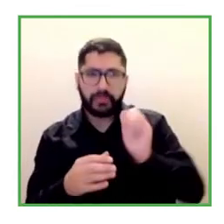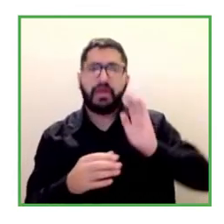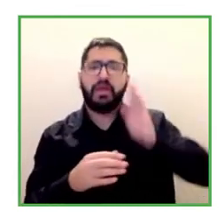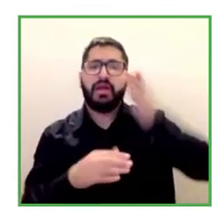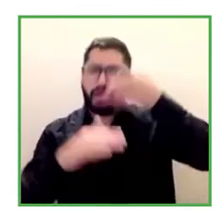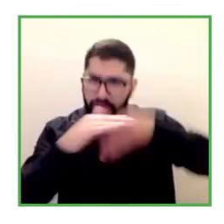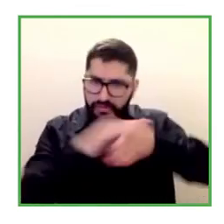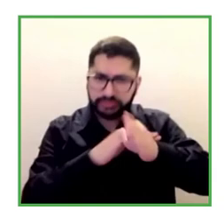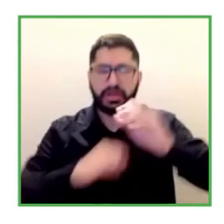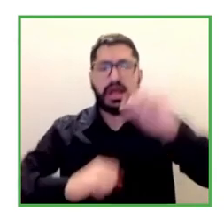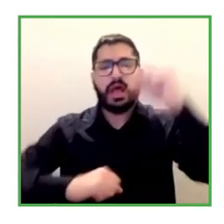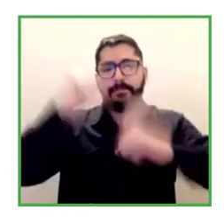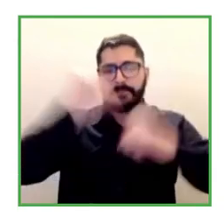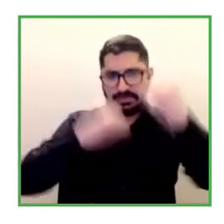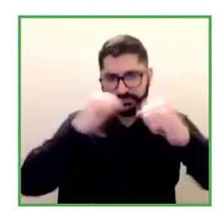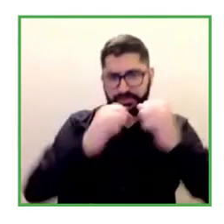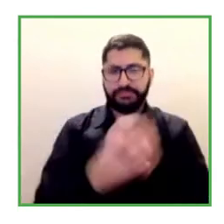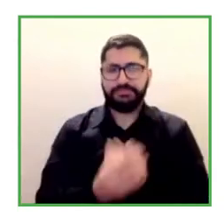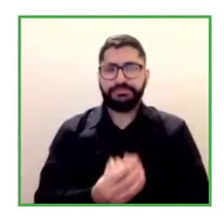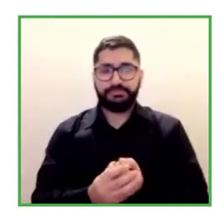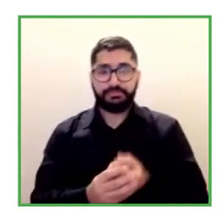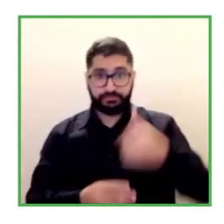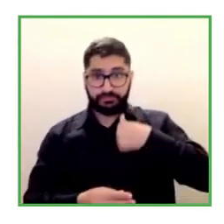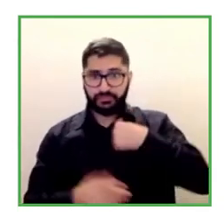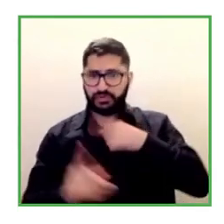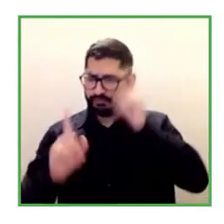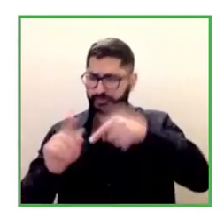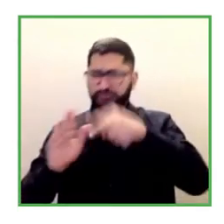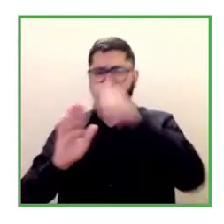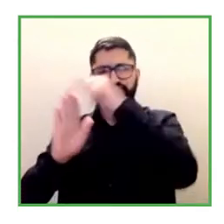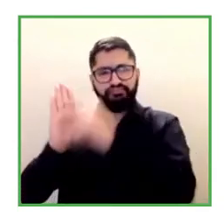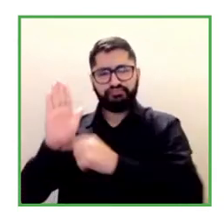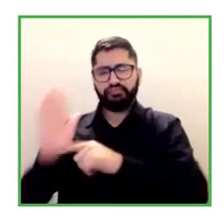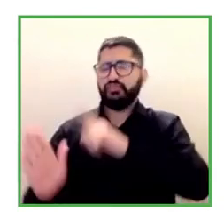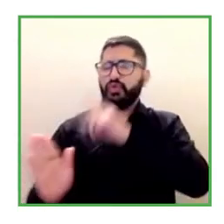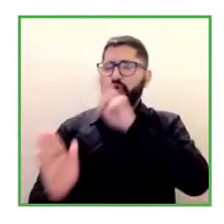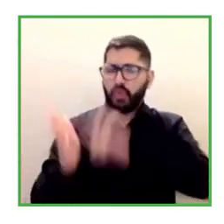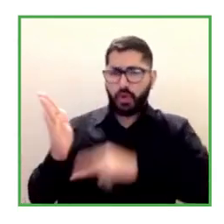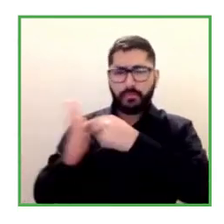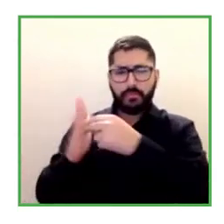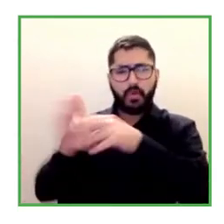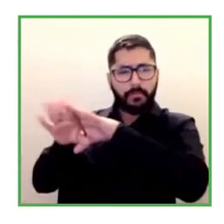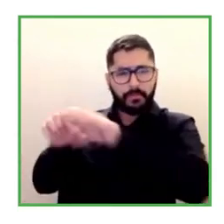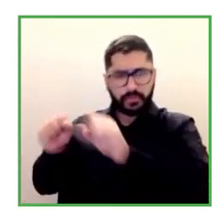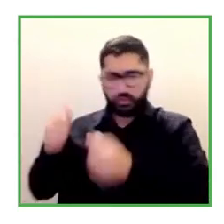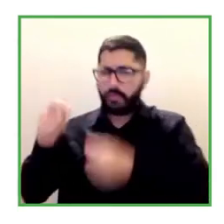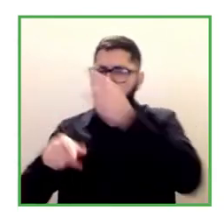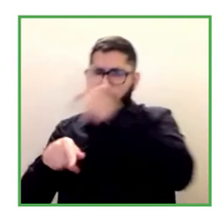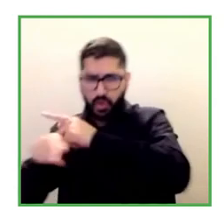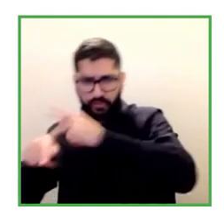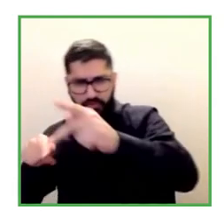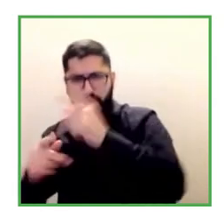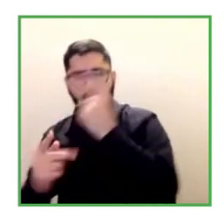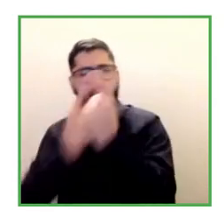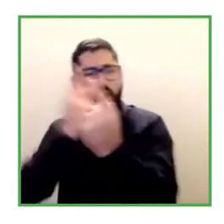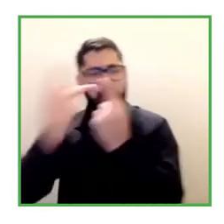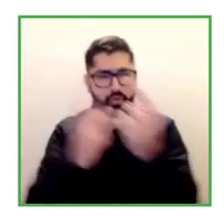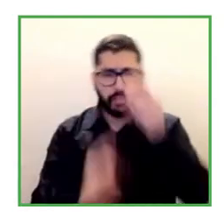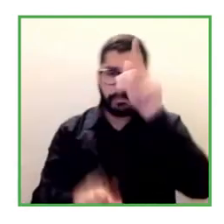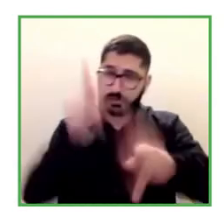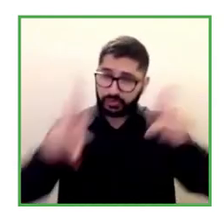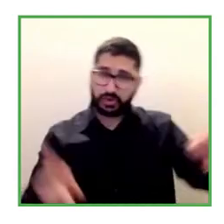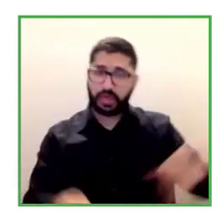competences those skills and that professionalism that each person have